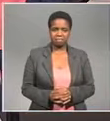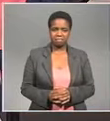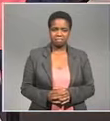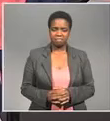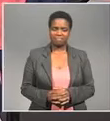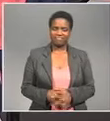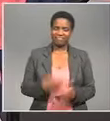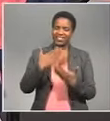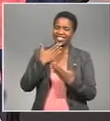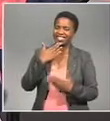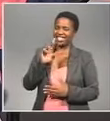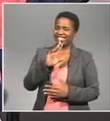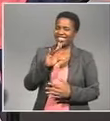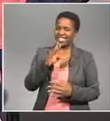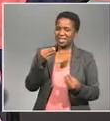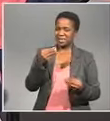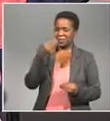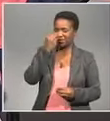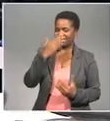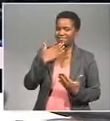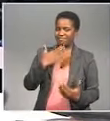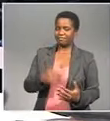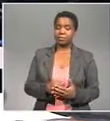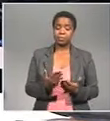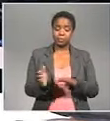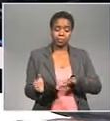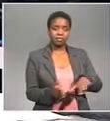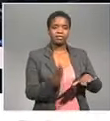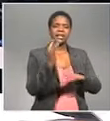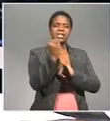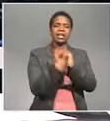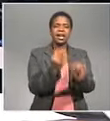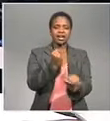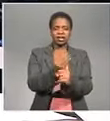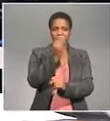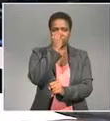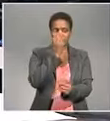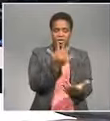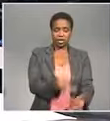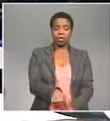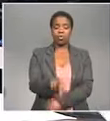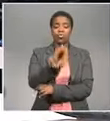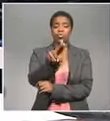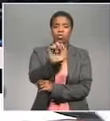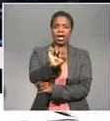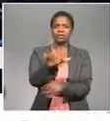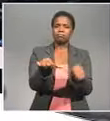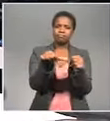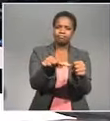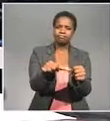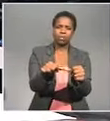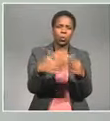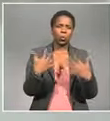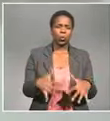Thank you very much Rufiwe Thank you Let's move to international news now And the United States continues To battle